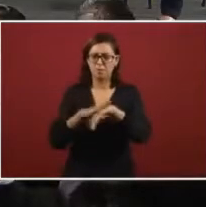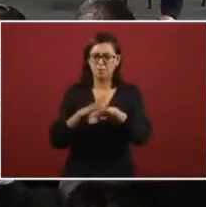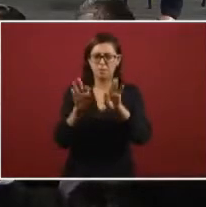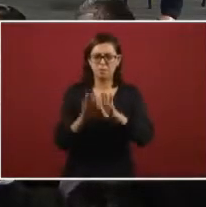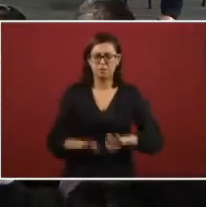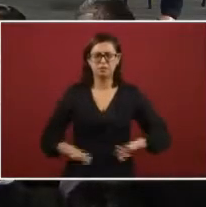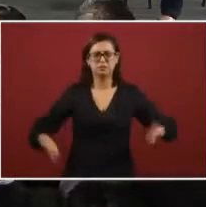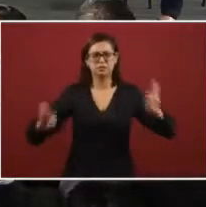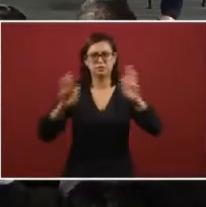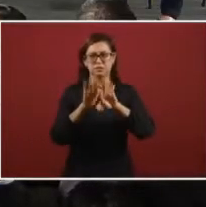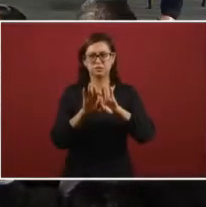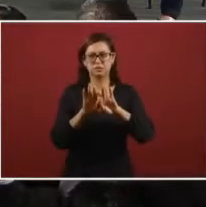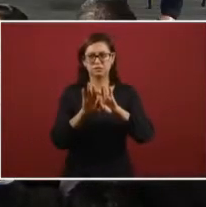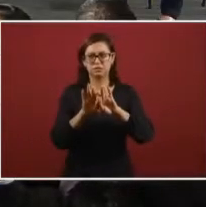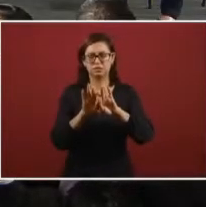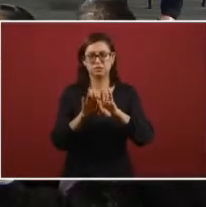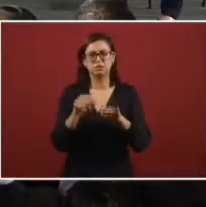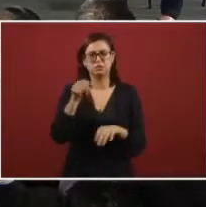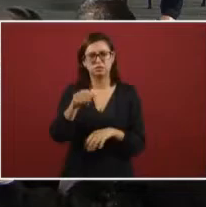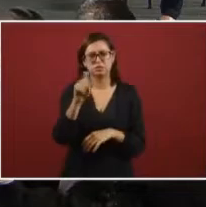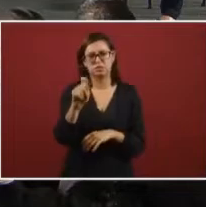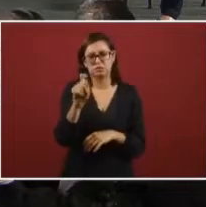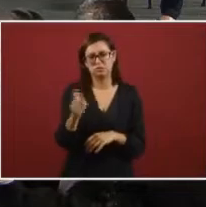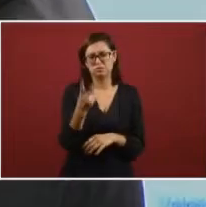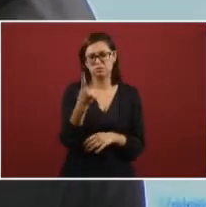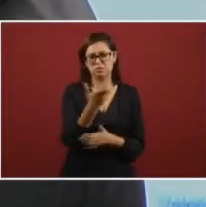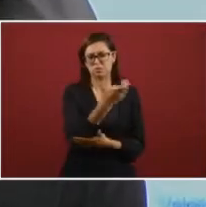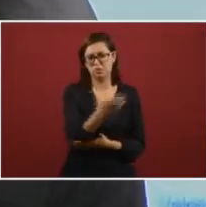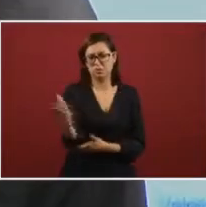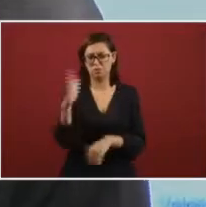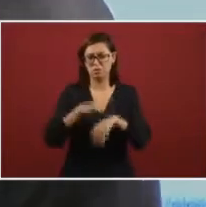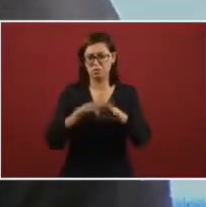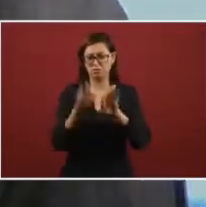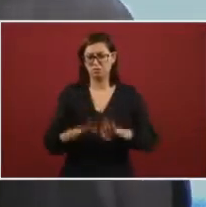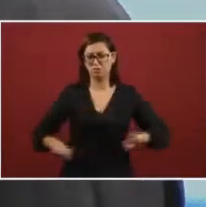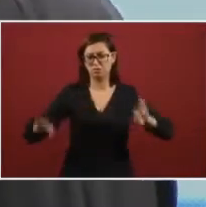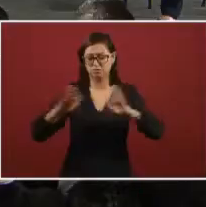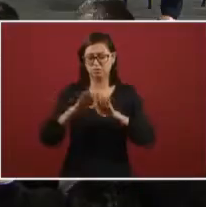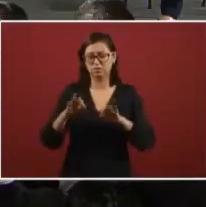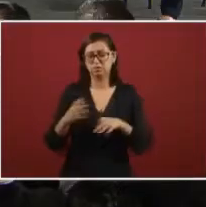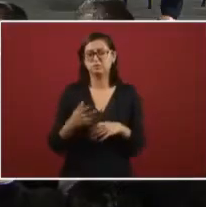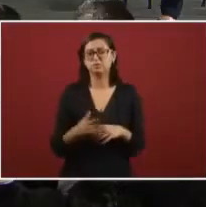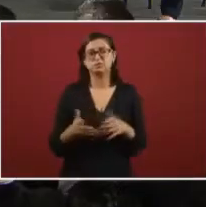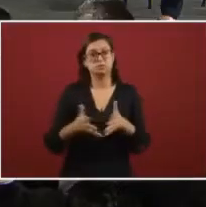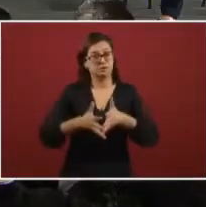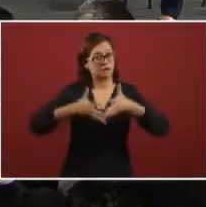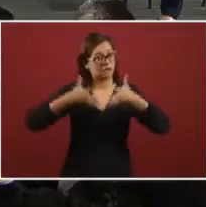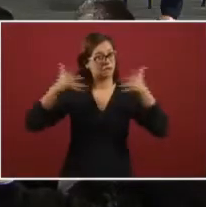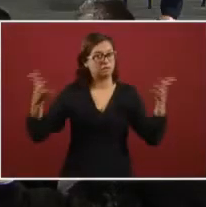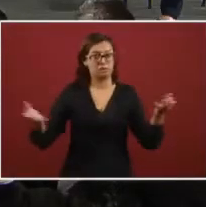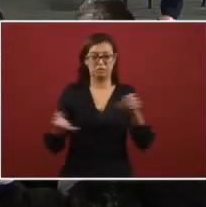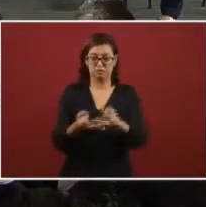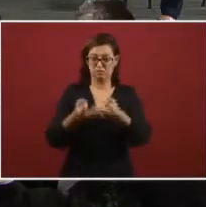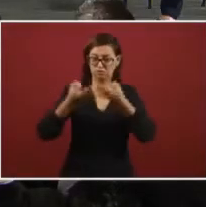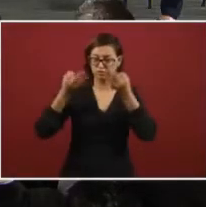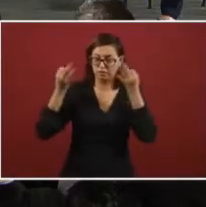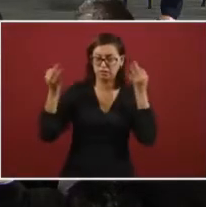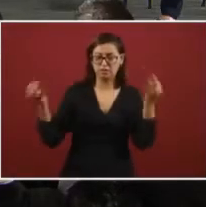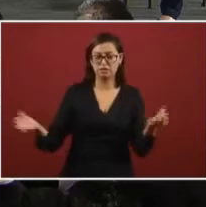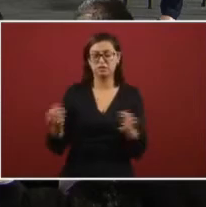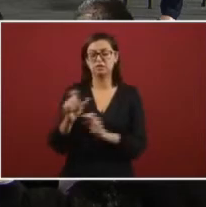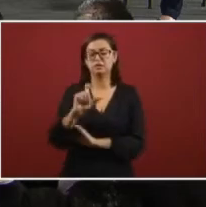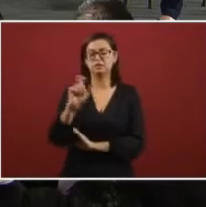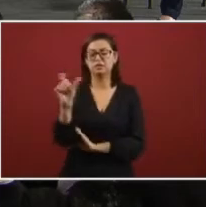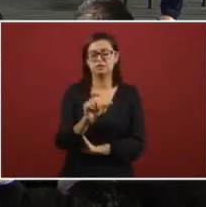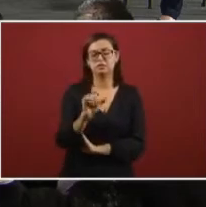counted nine so they said that is the largest campus which is being developed it's a large campus